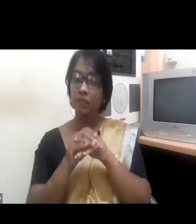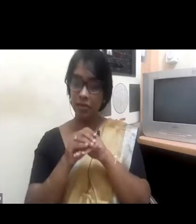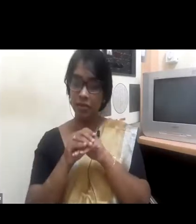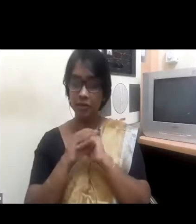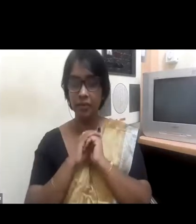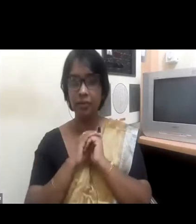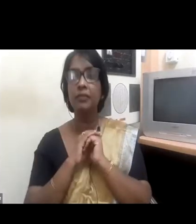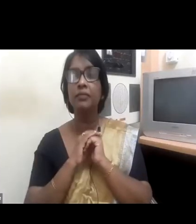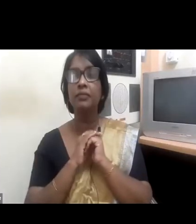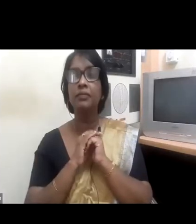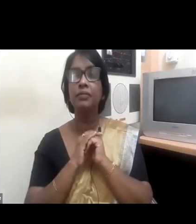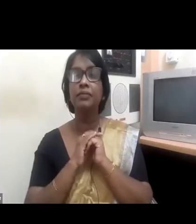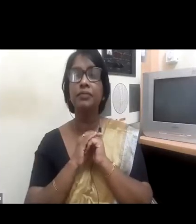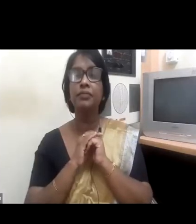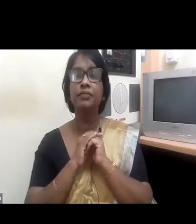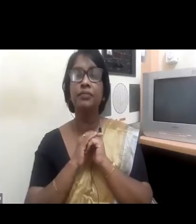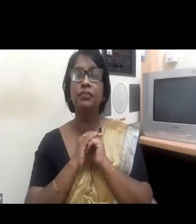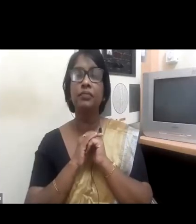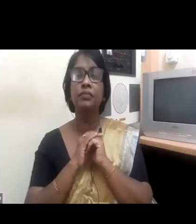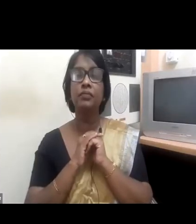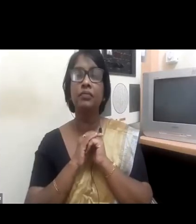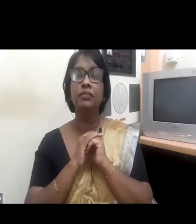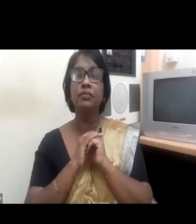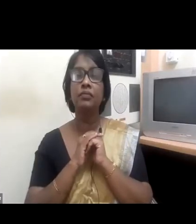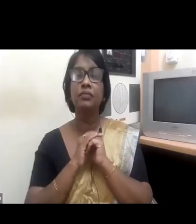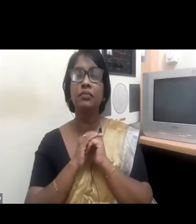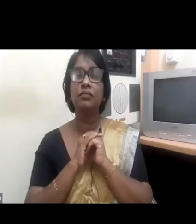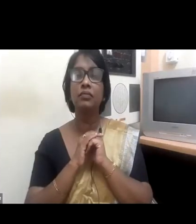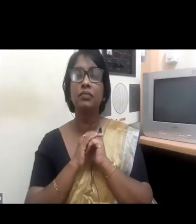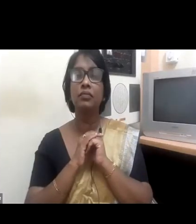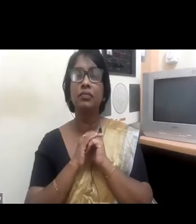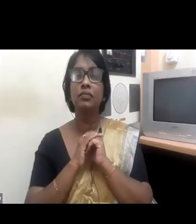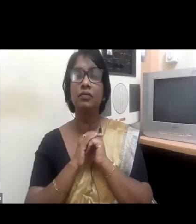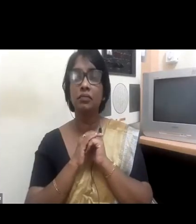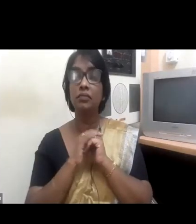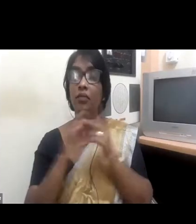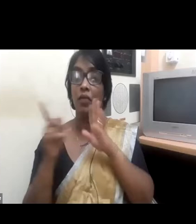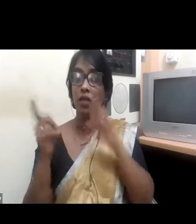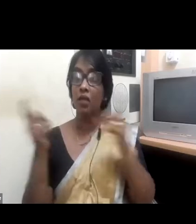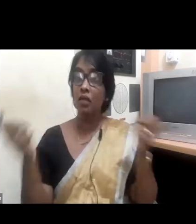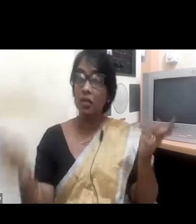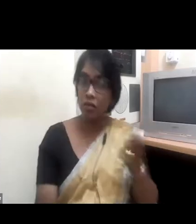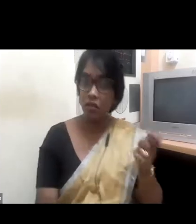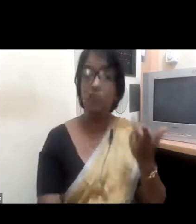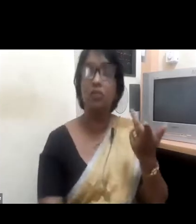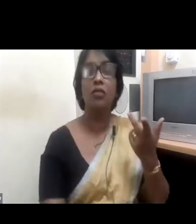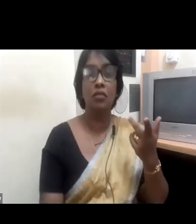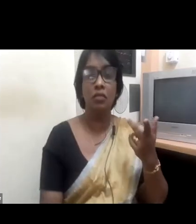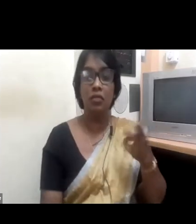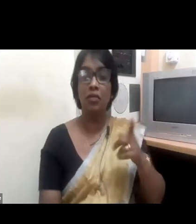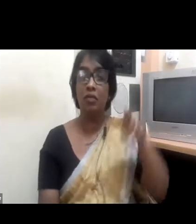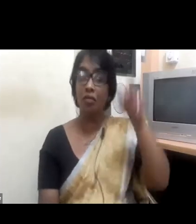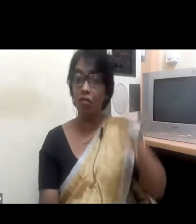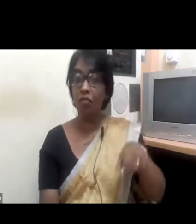We just picked the right candidates from the market and this is an organic state where we are currently.